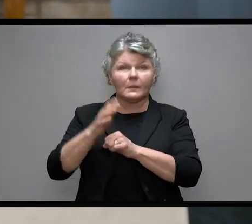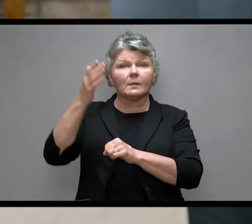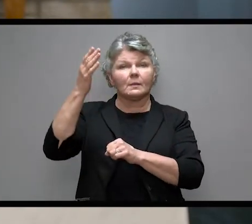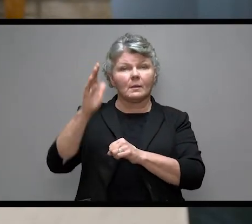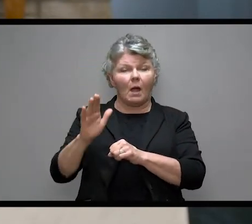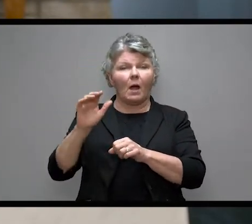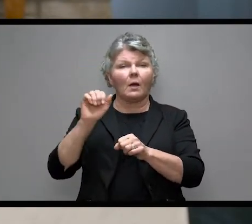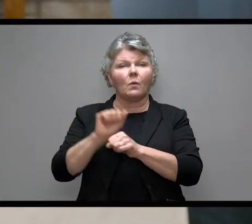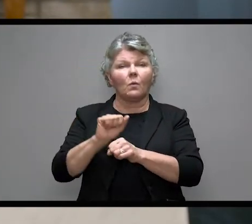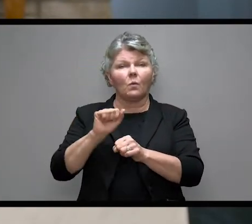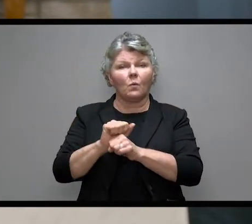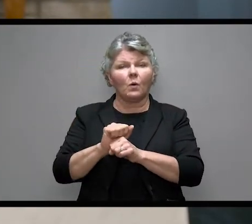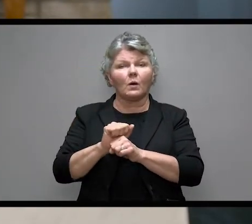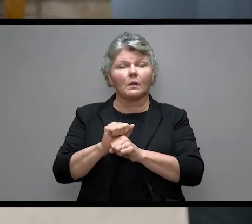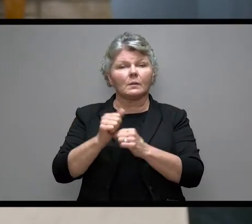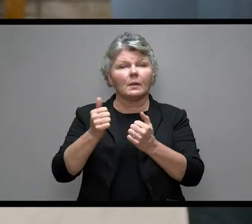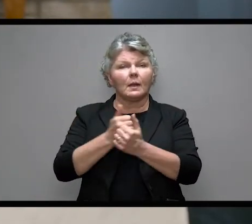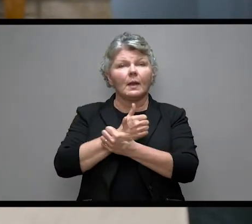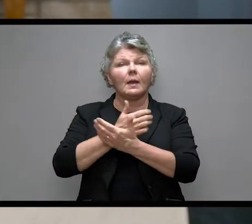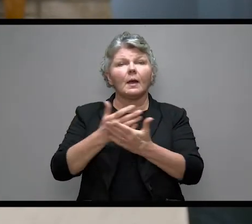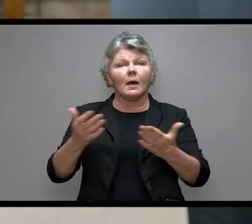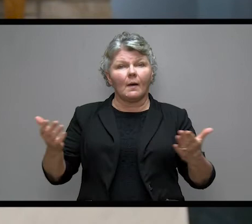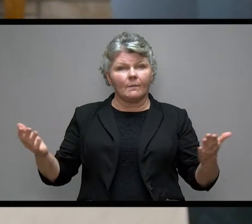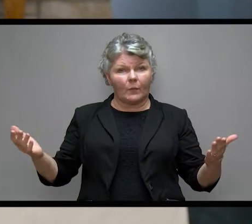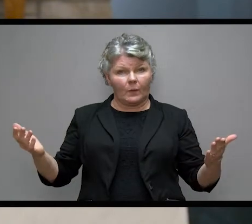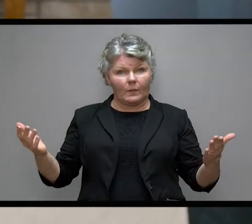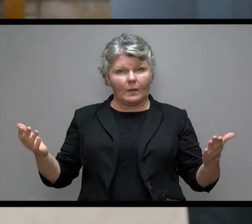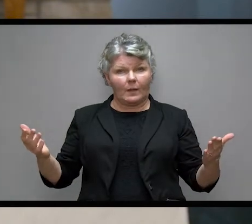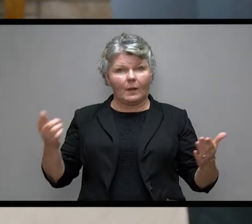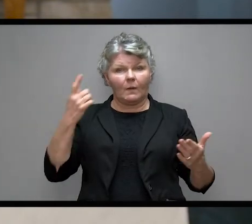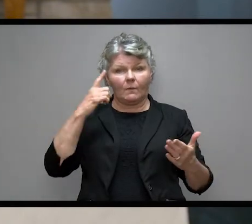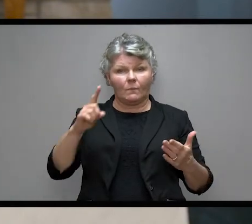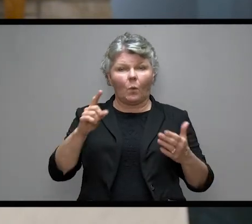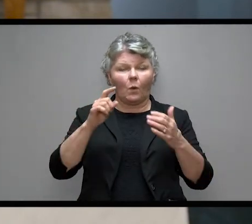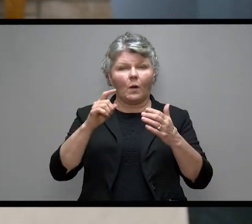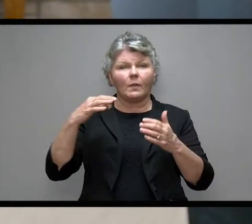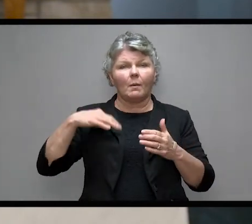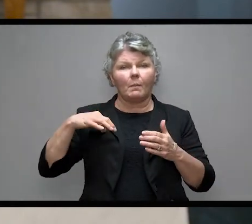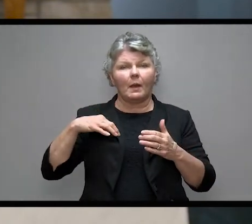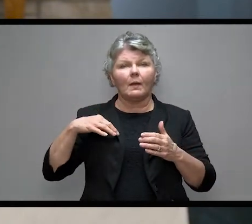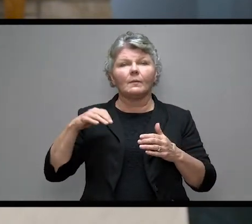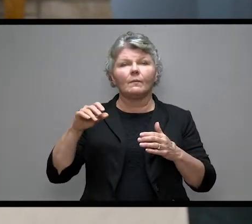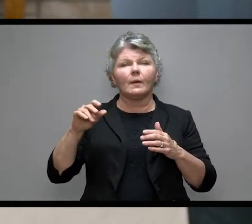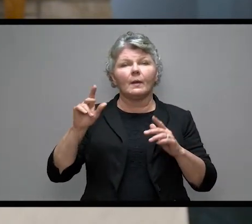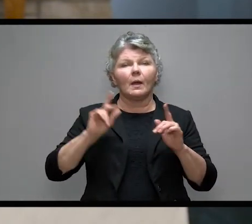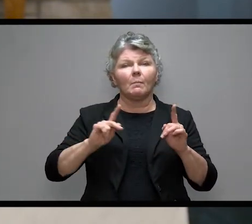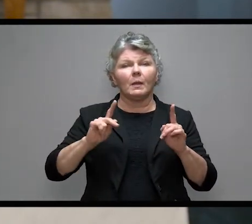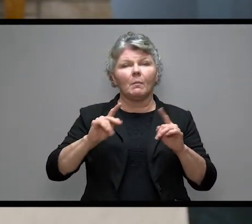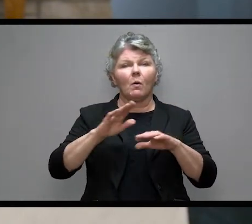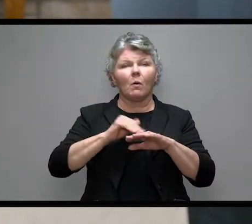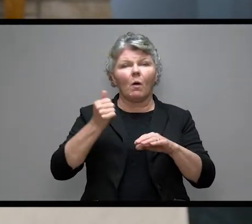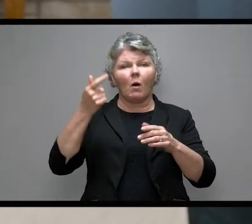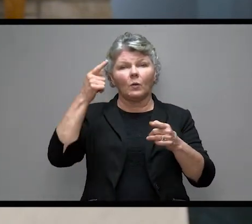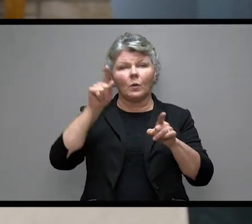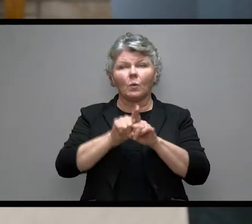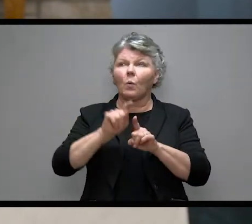works in all things for the good of those who love him who are called according to his purpose.